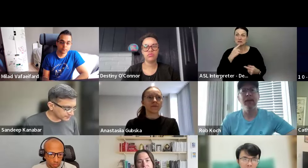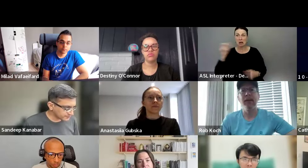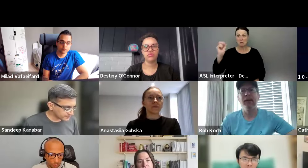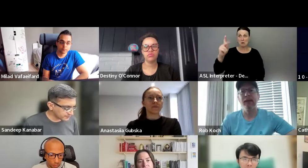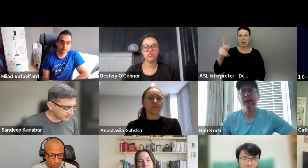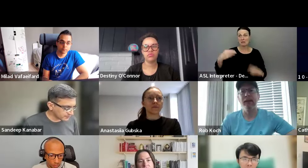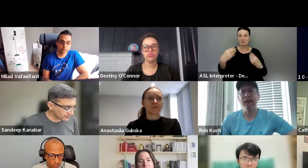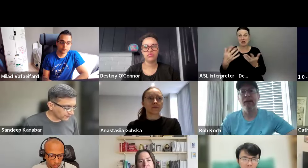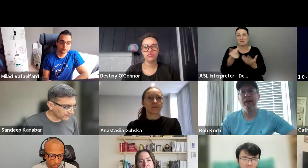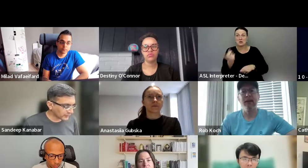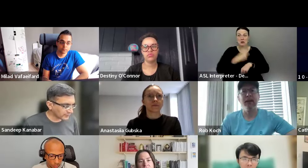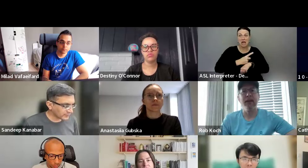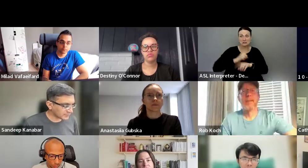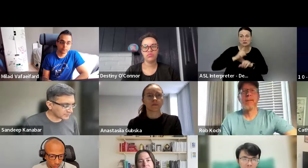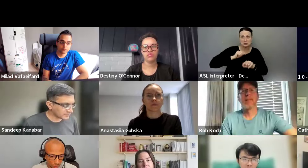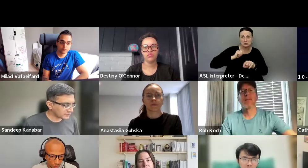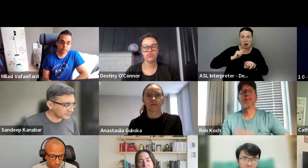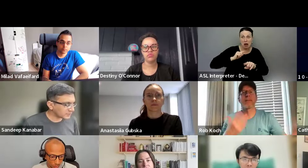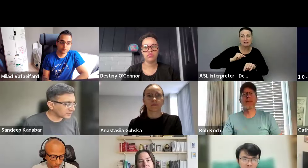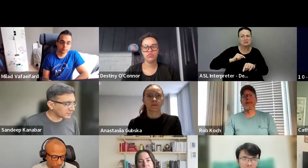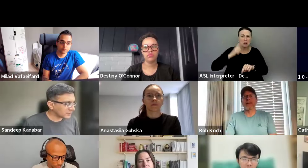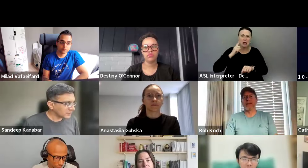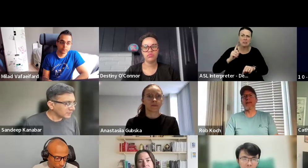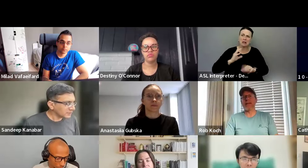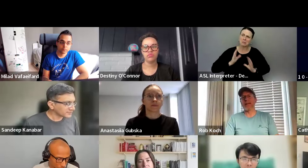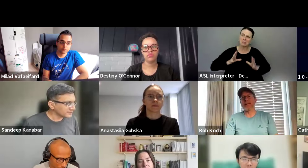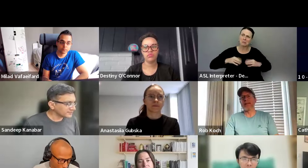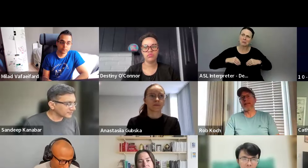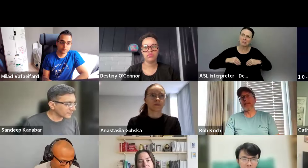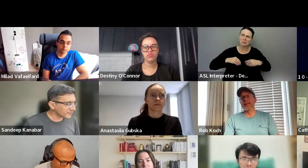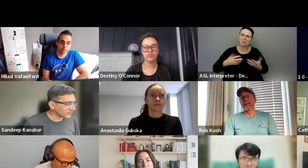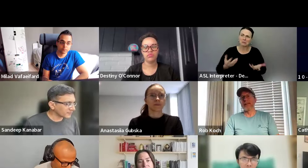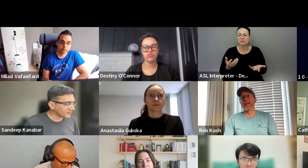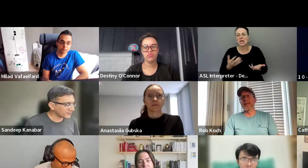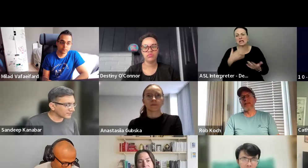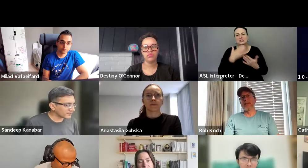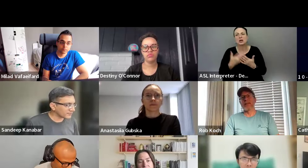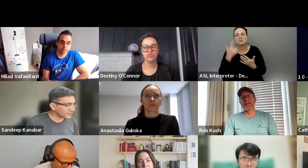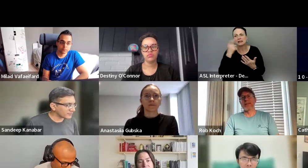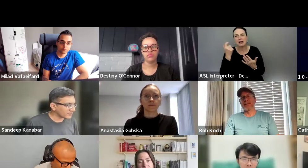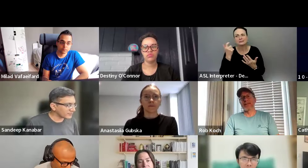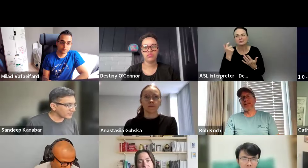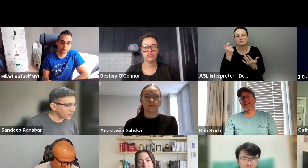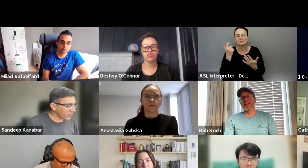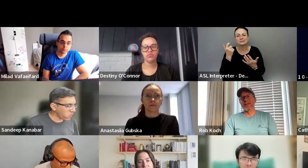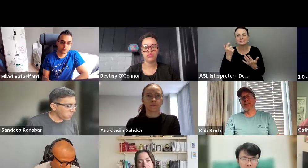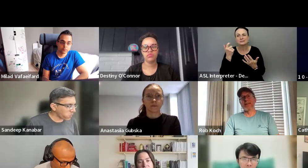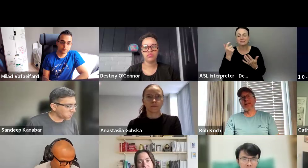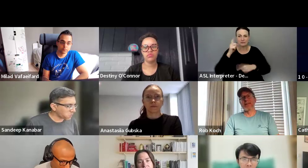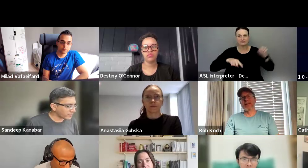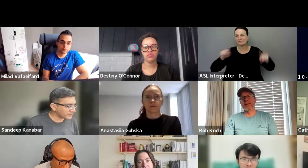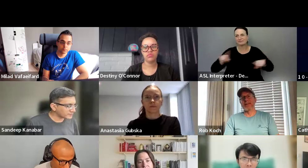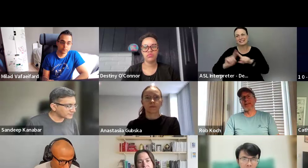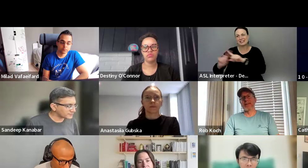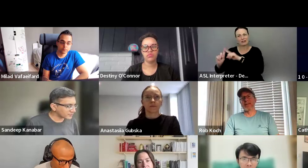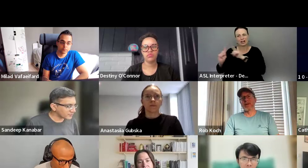we'll give everyone a few days. And then, uh, so I think that's totally fine. And I think it's, it's good because, because of the different time